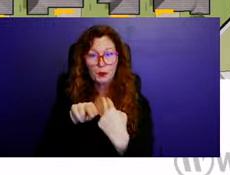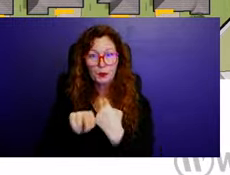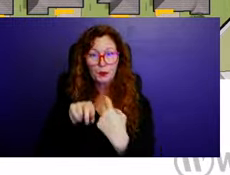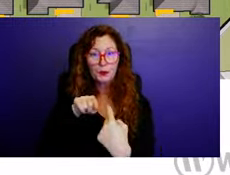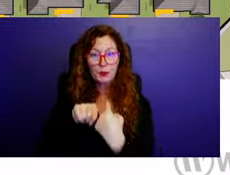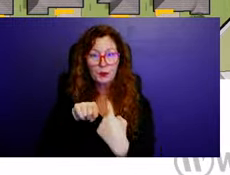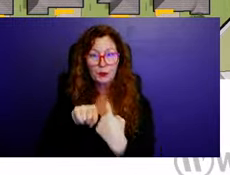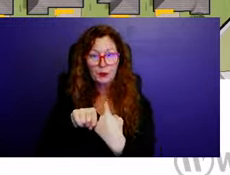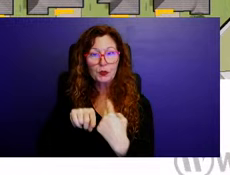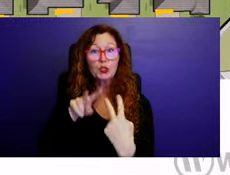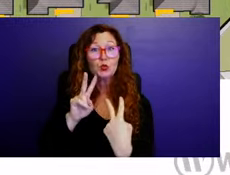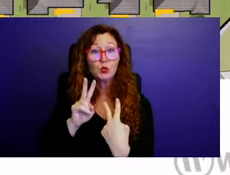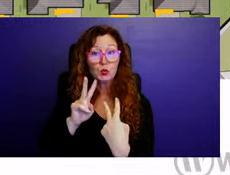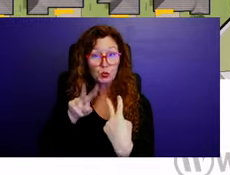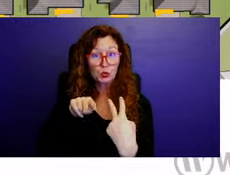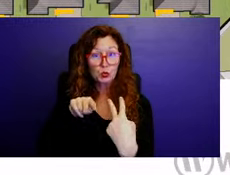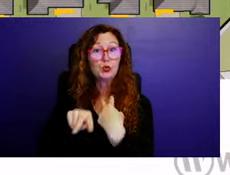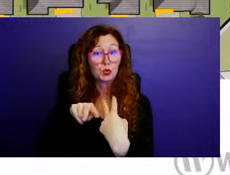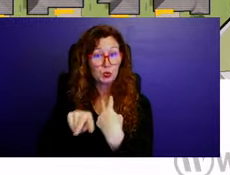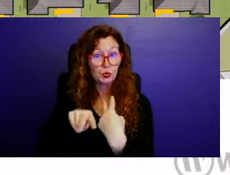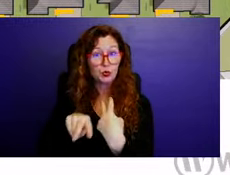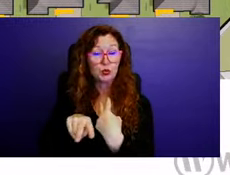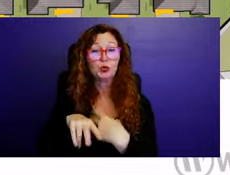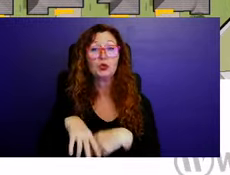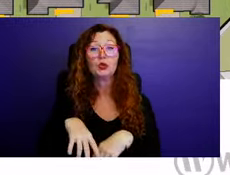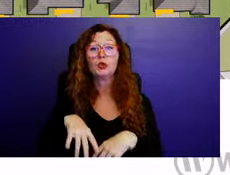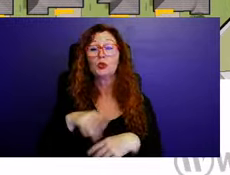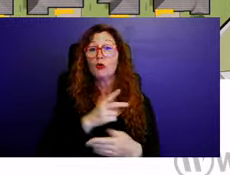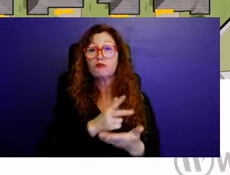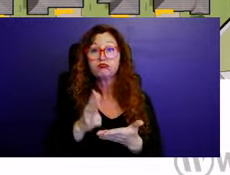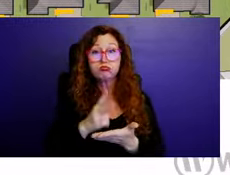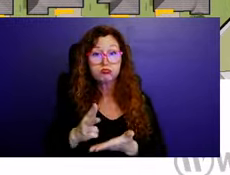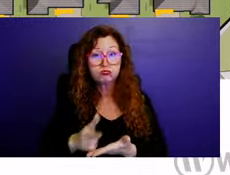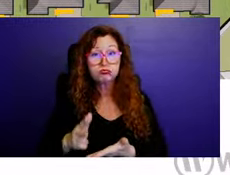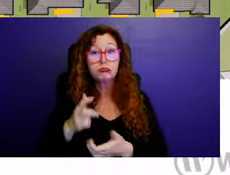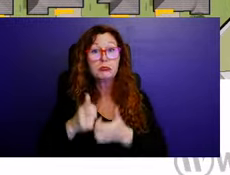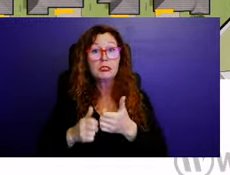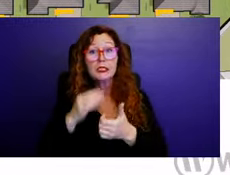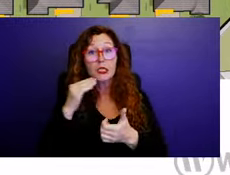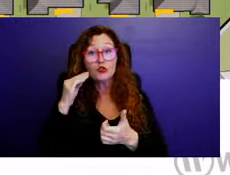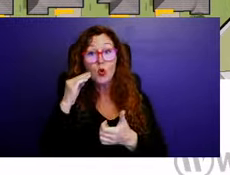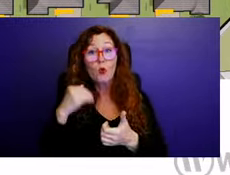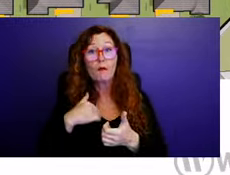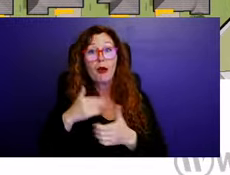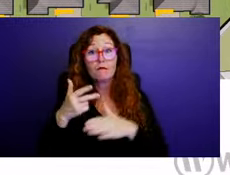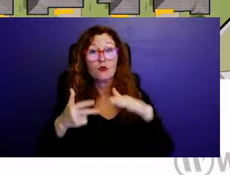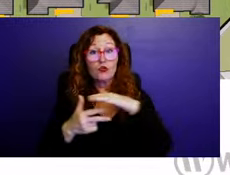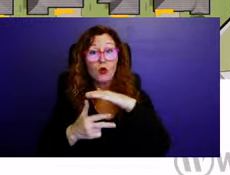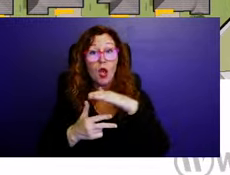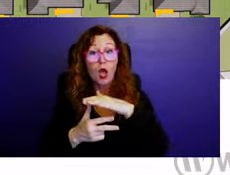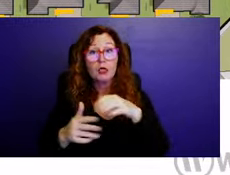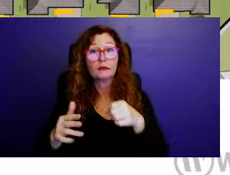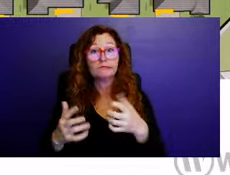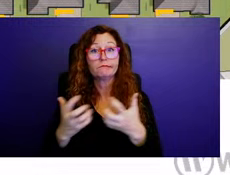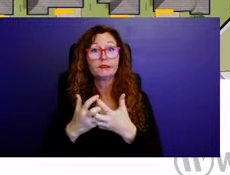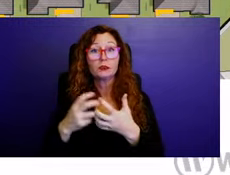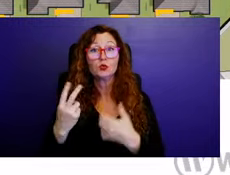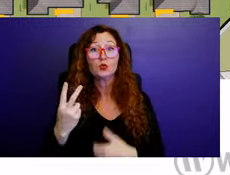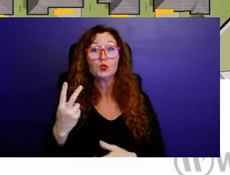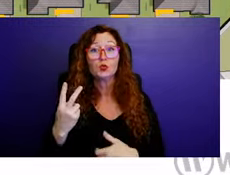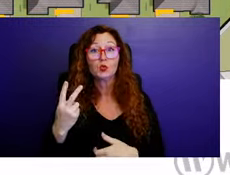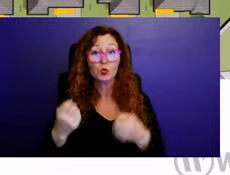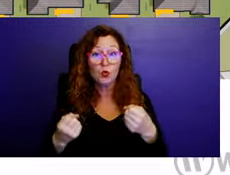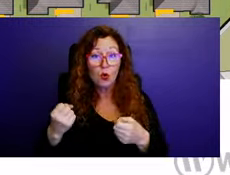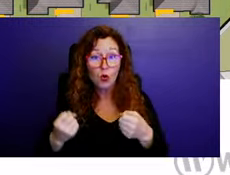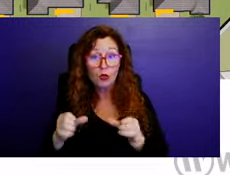parking. We have plenty of parking. Every single family home has a two car garage and a two car driveway. Um, the end